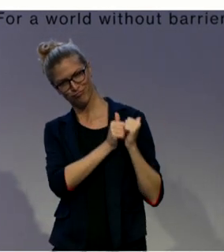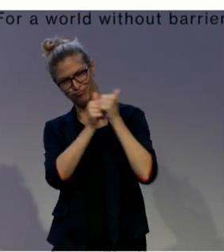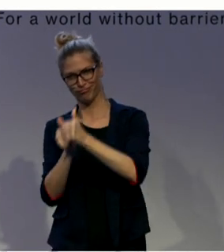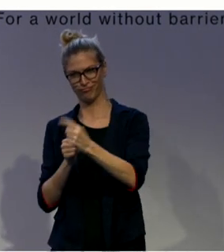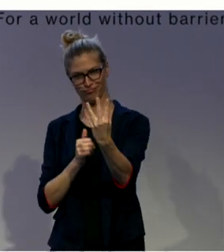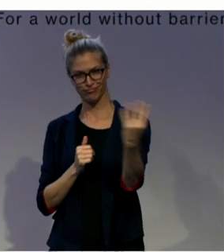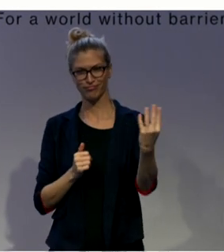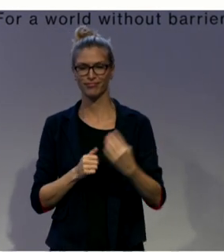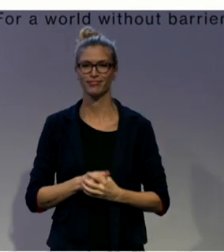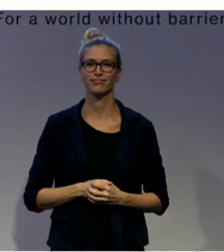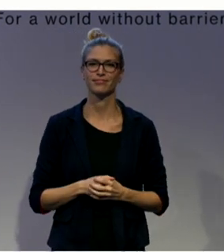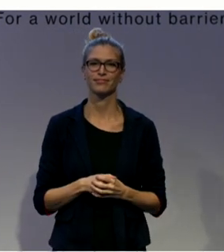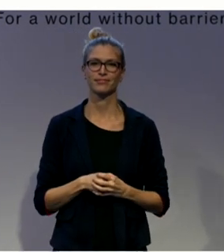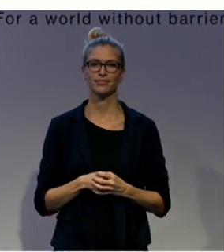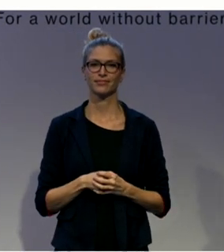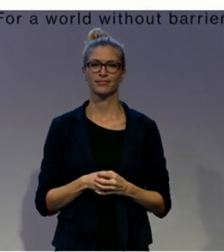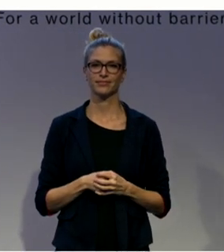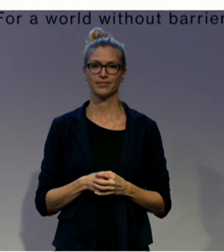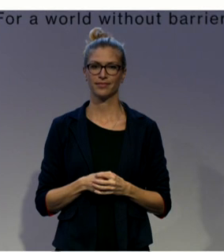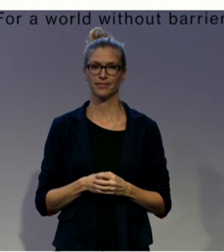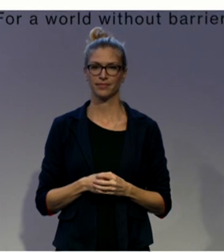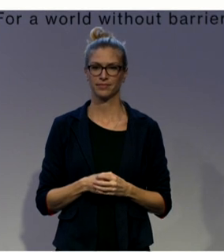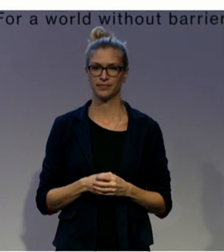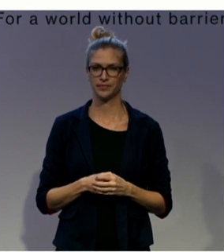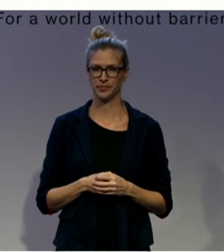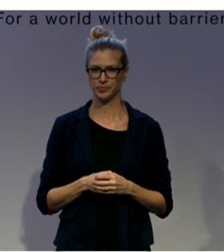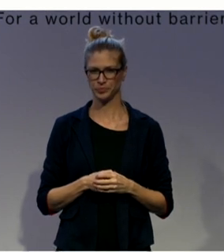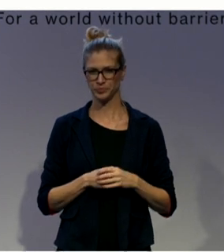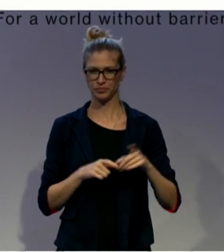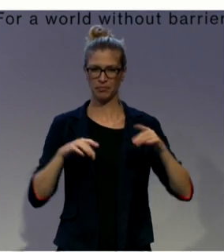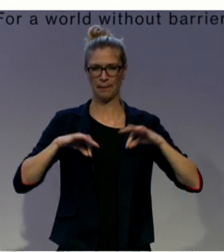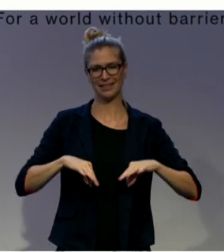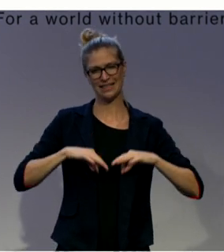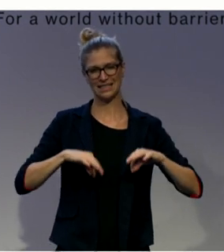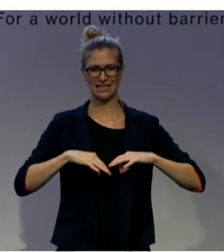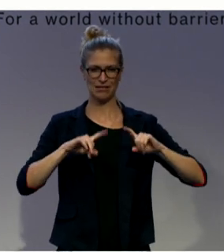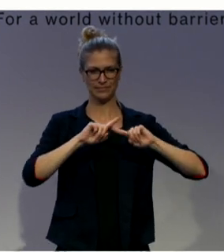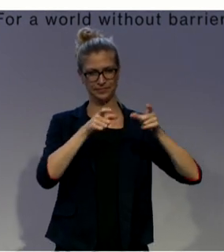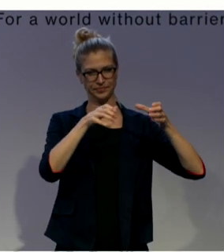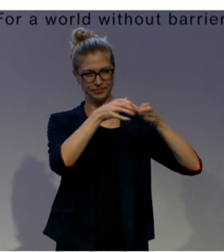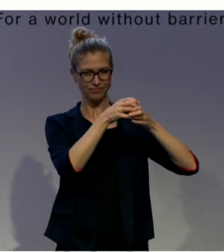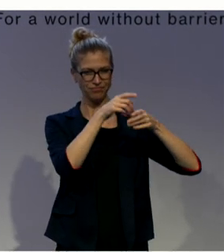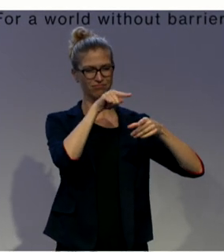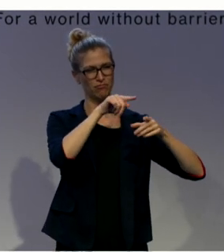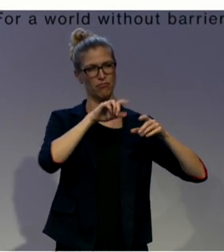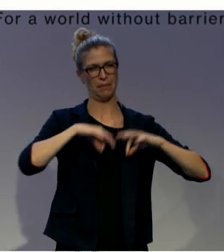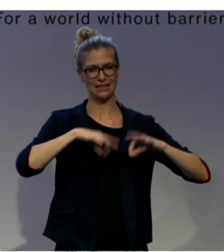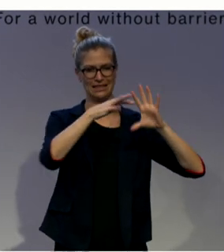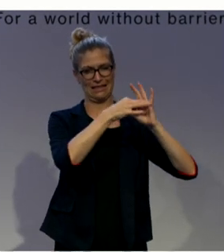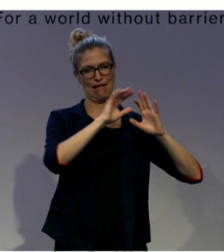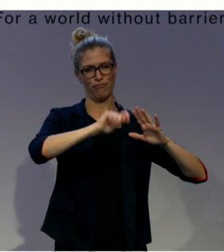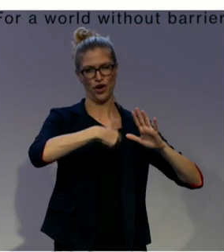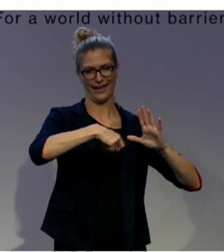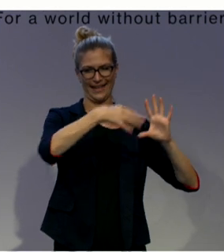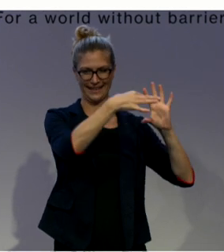Prosecutor of Labor is our main partner in this project. And is the Brazilian state institution